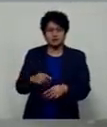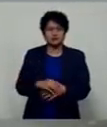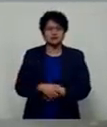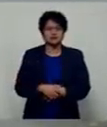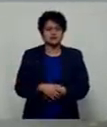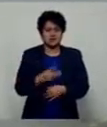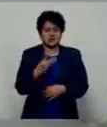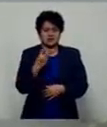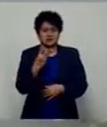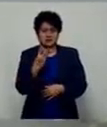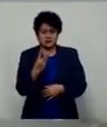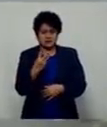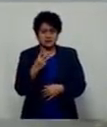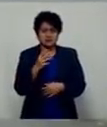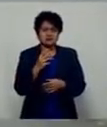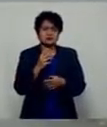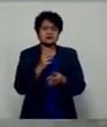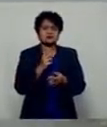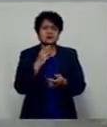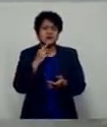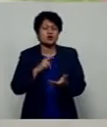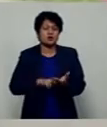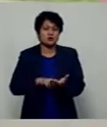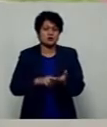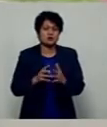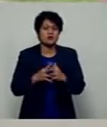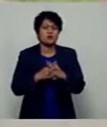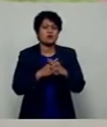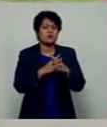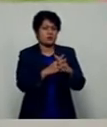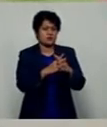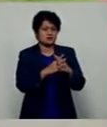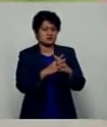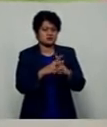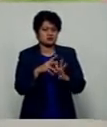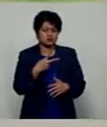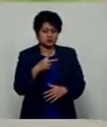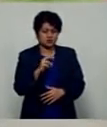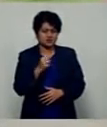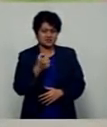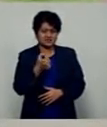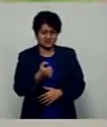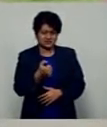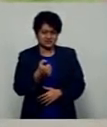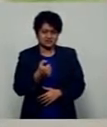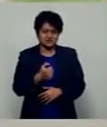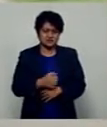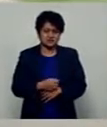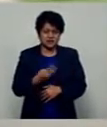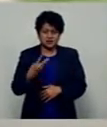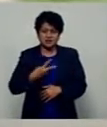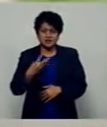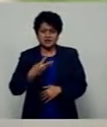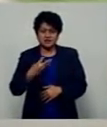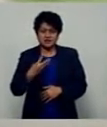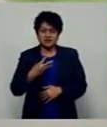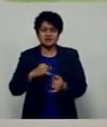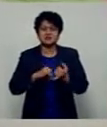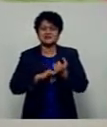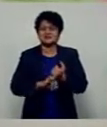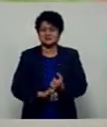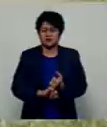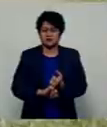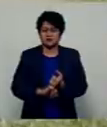recorded arrests with the Western Division, recording 26 cases, 13 in the Southern Division,